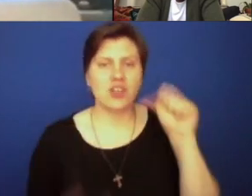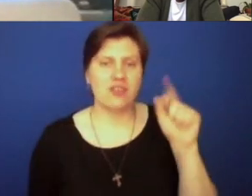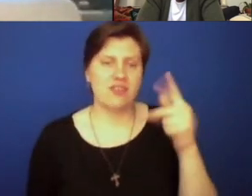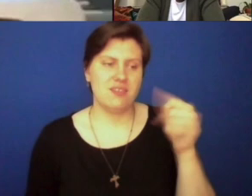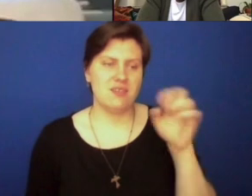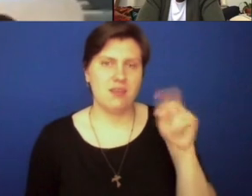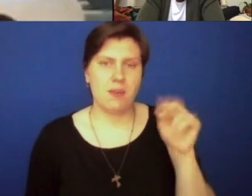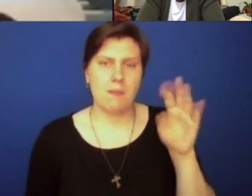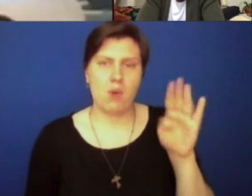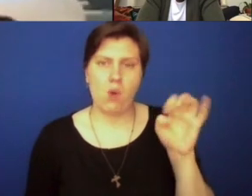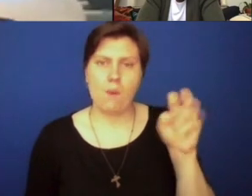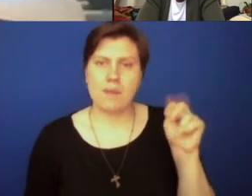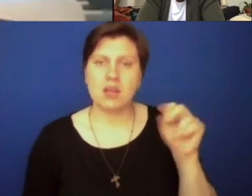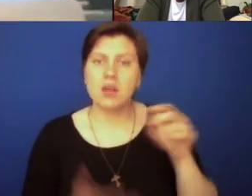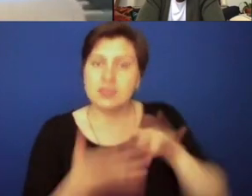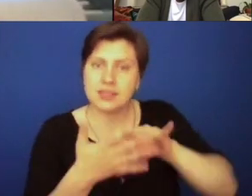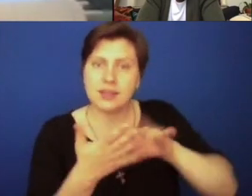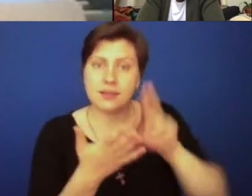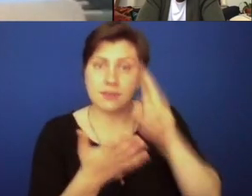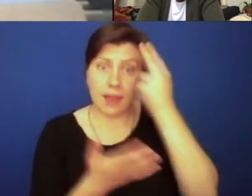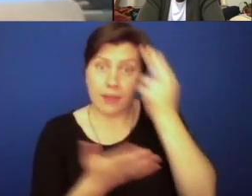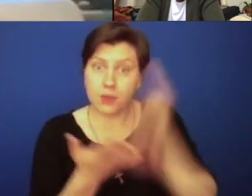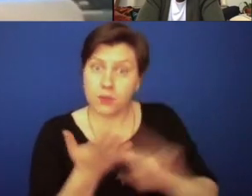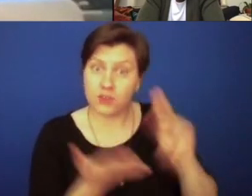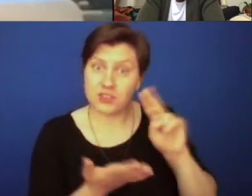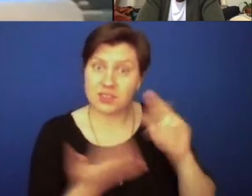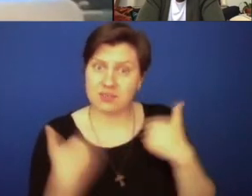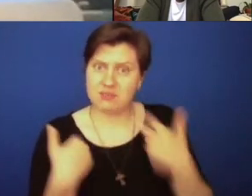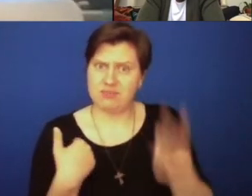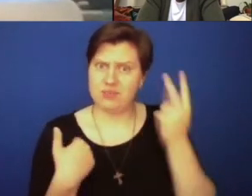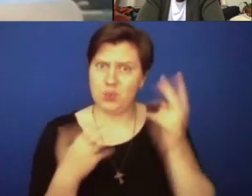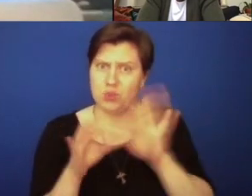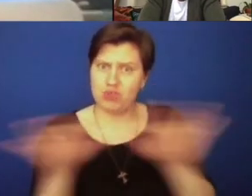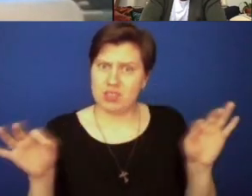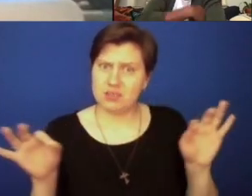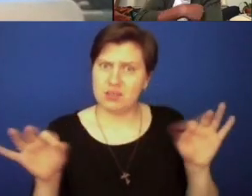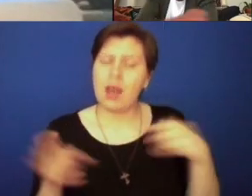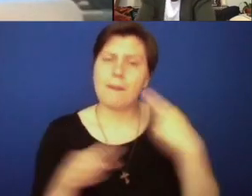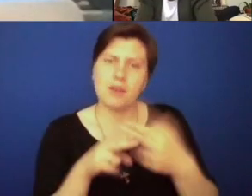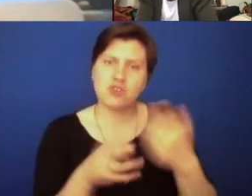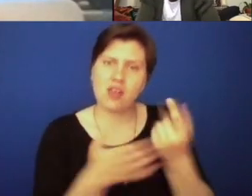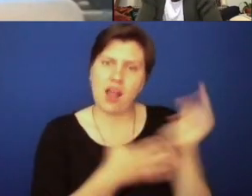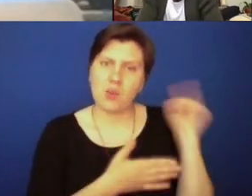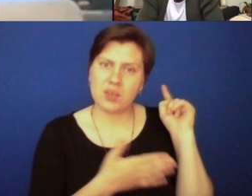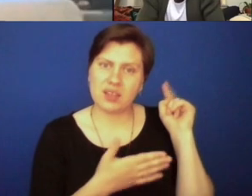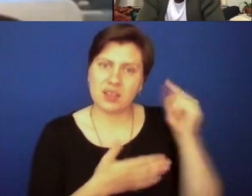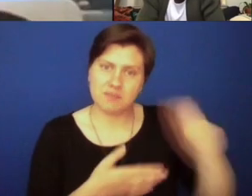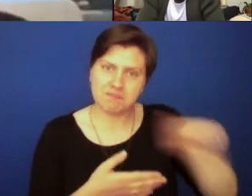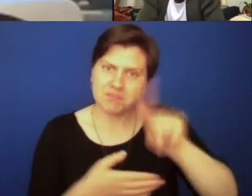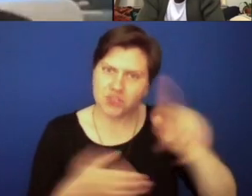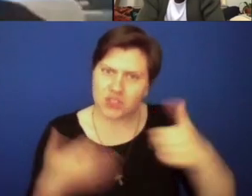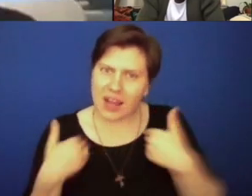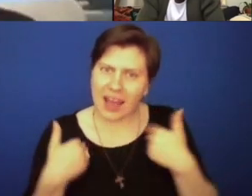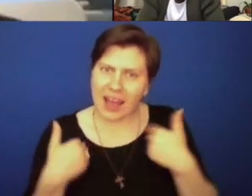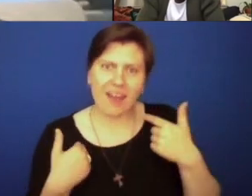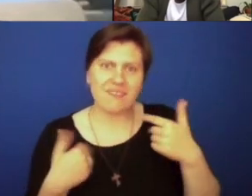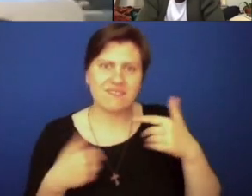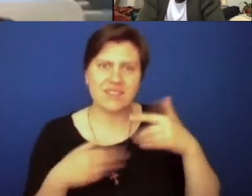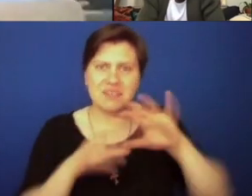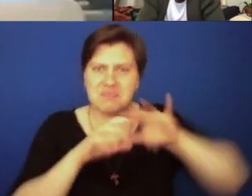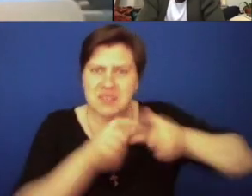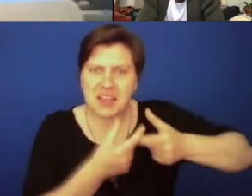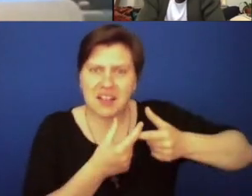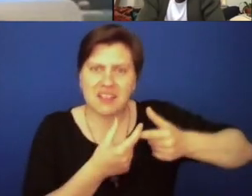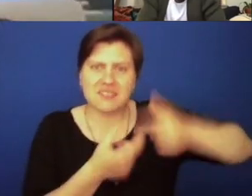she studied at Catholic University. She got two degrees from Catholic University. I mentioned to them last week, you know, you guys should have a guild or